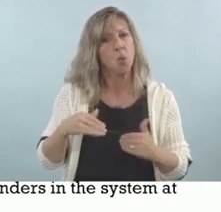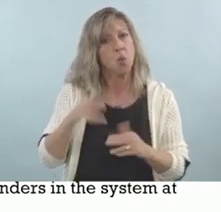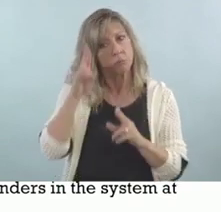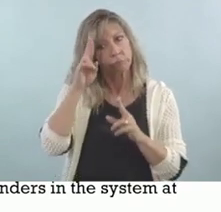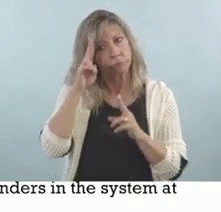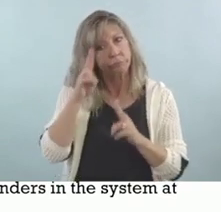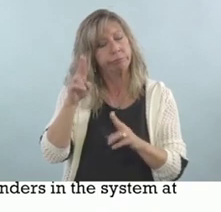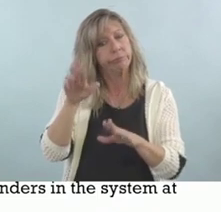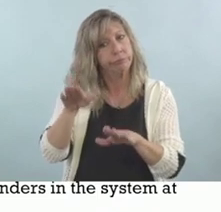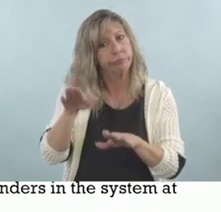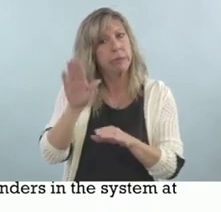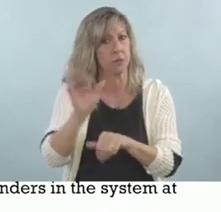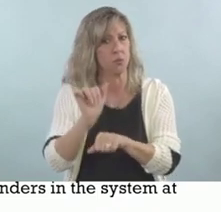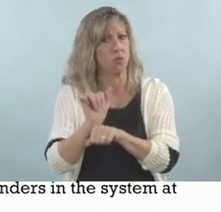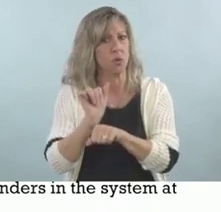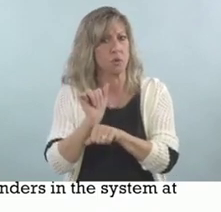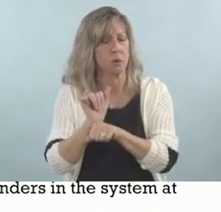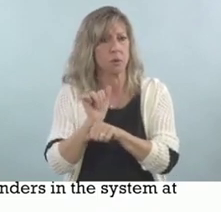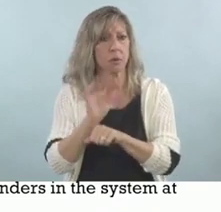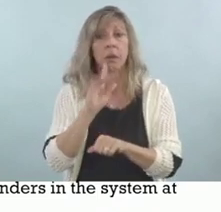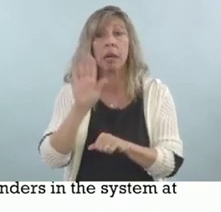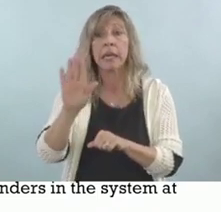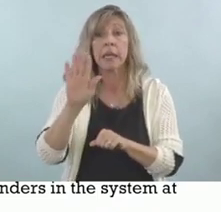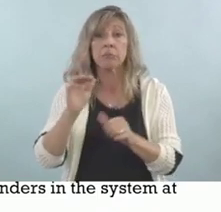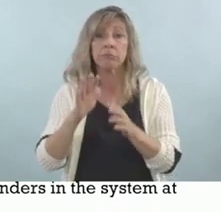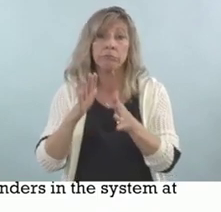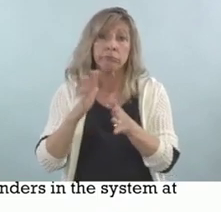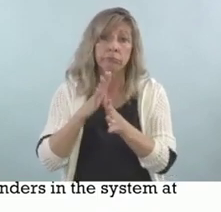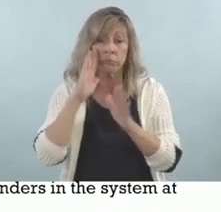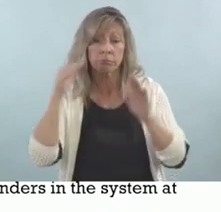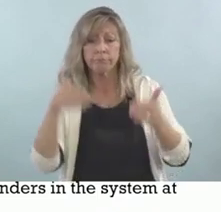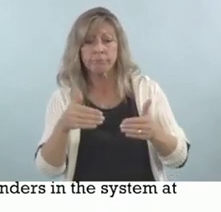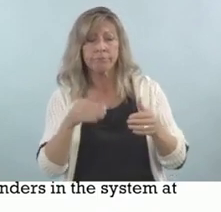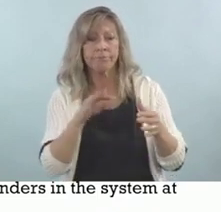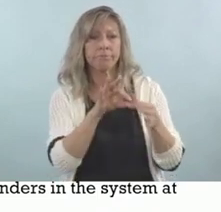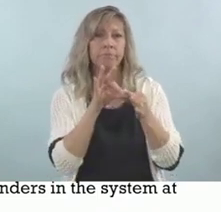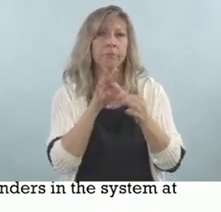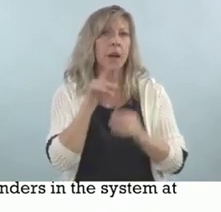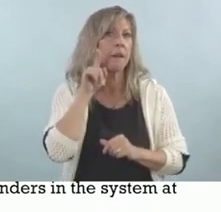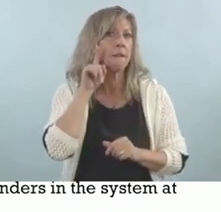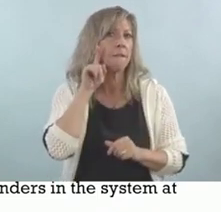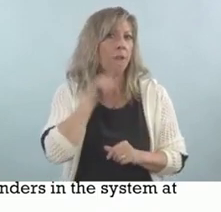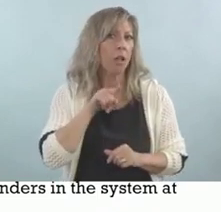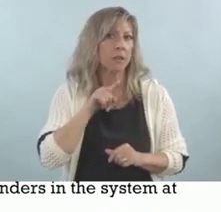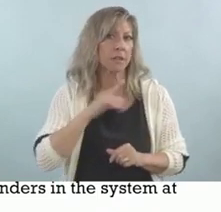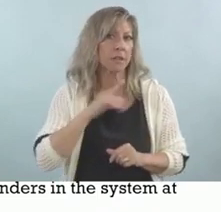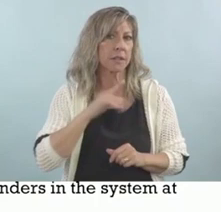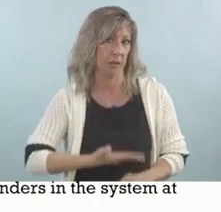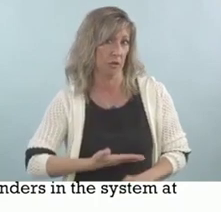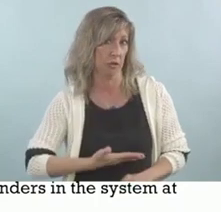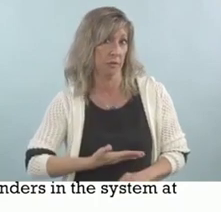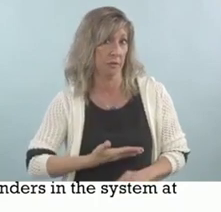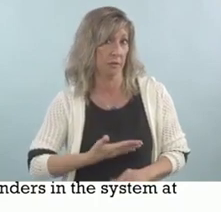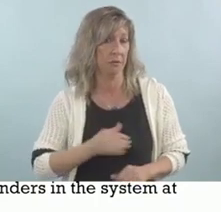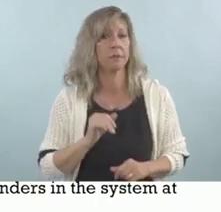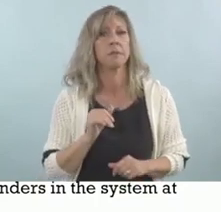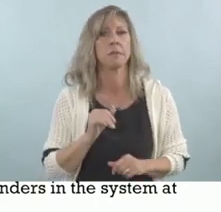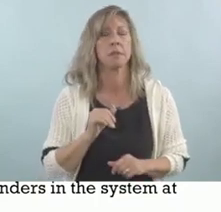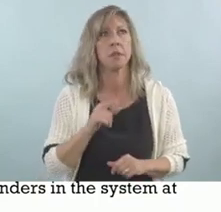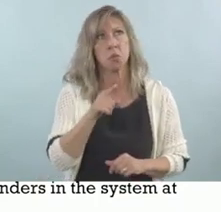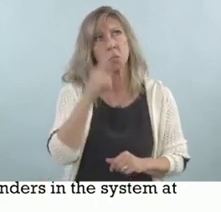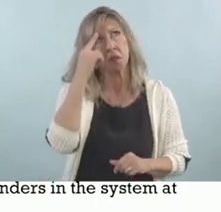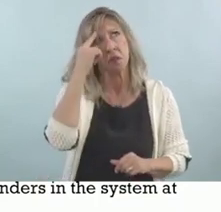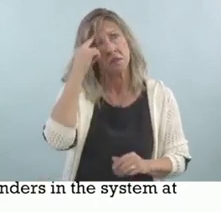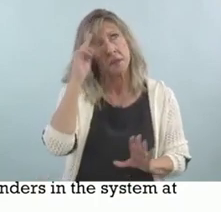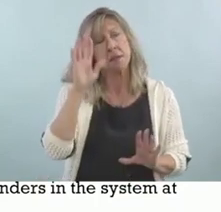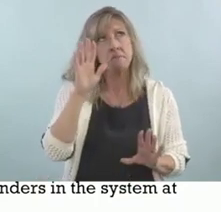on false confessions. And I think if you can pause and think about it for a minute, you'll know how